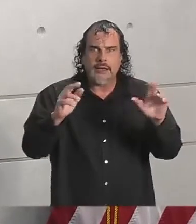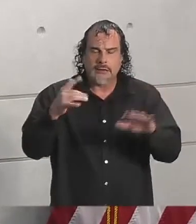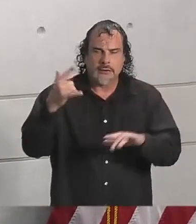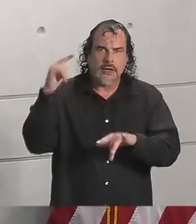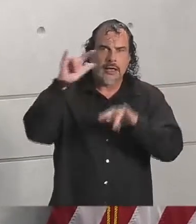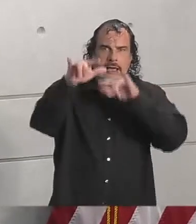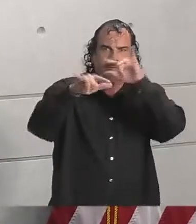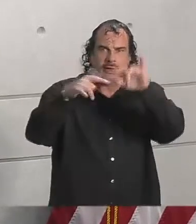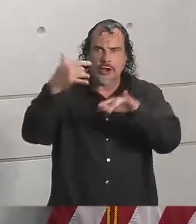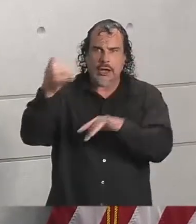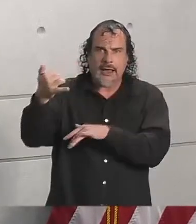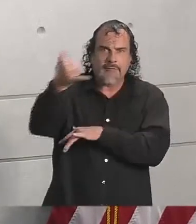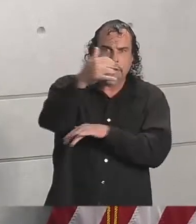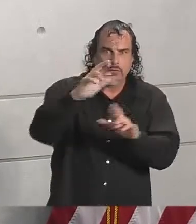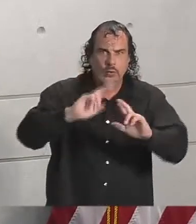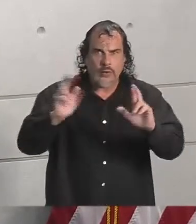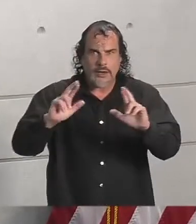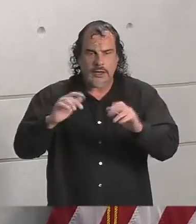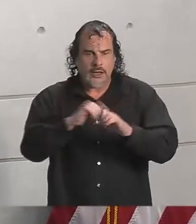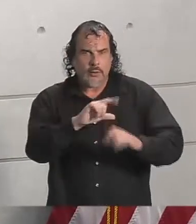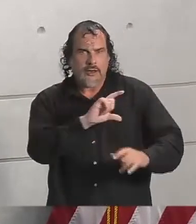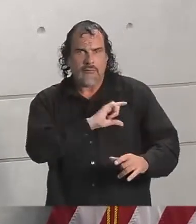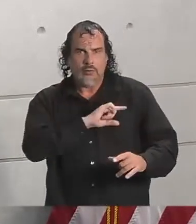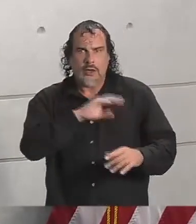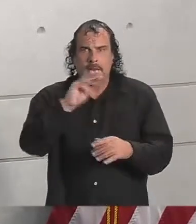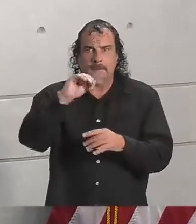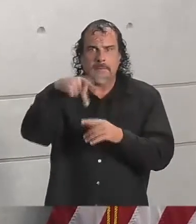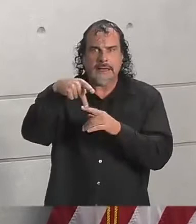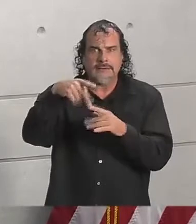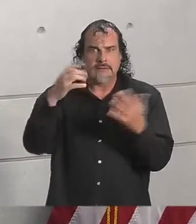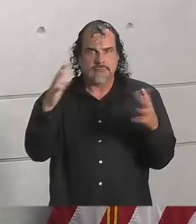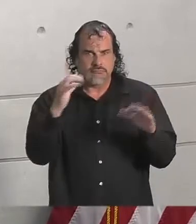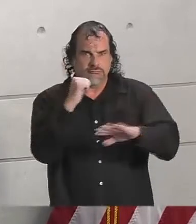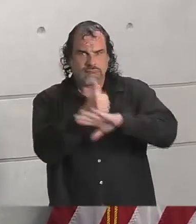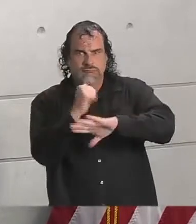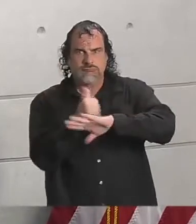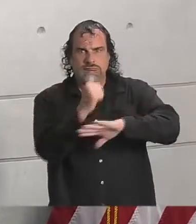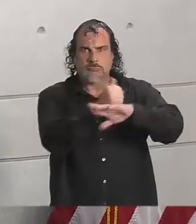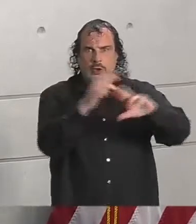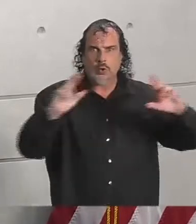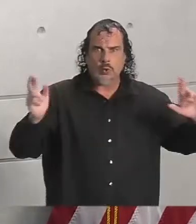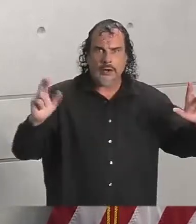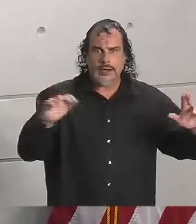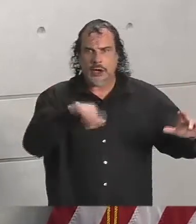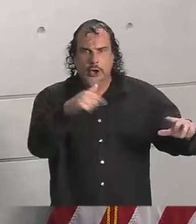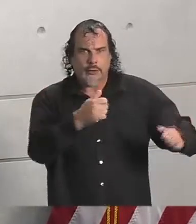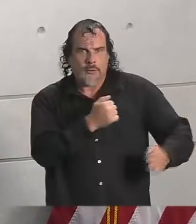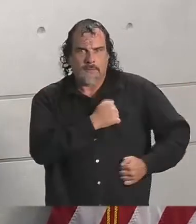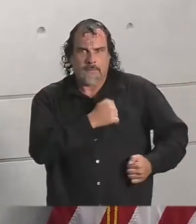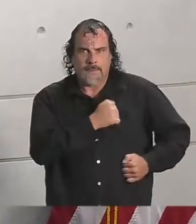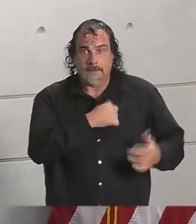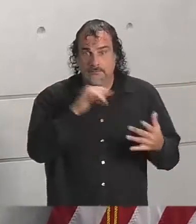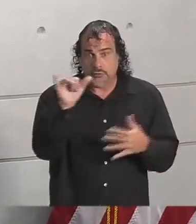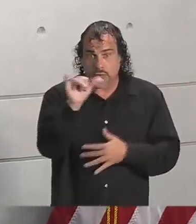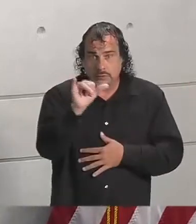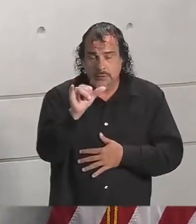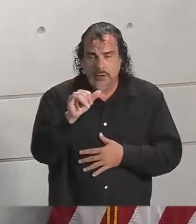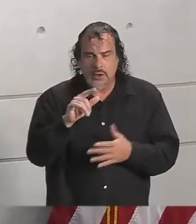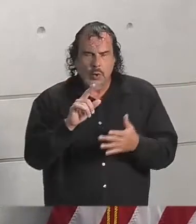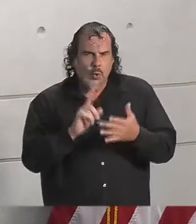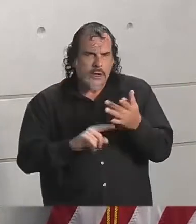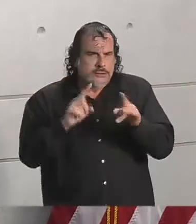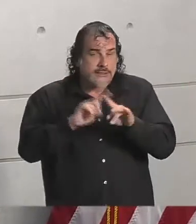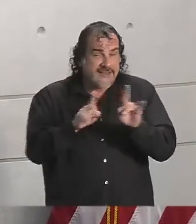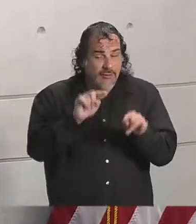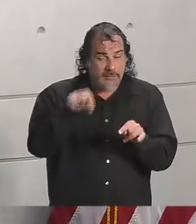assets in place, and we have security assets in place, which would be MPs and other soldiers. What's a little bit different about this storm